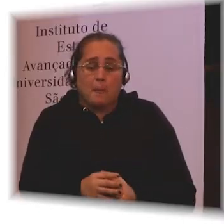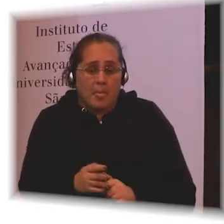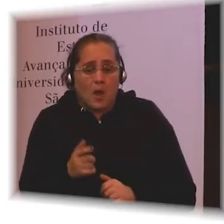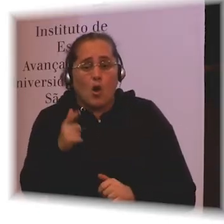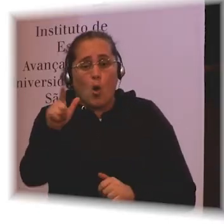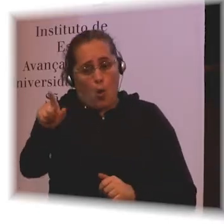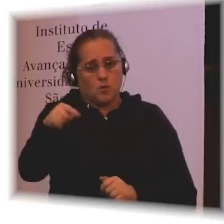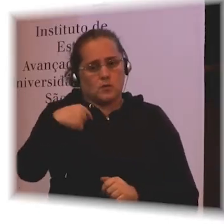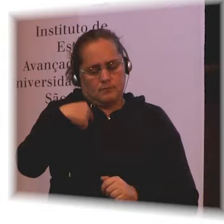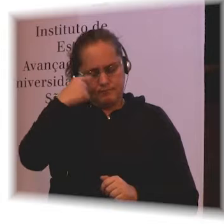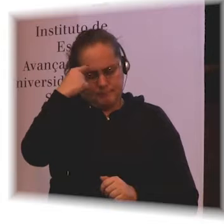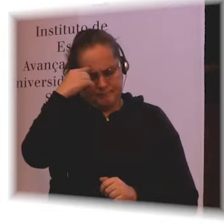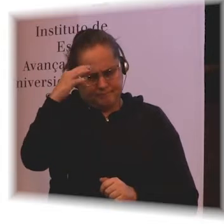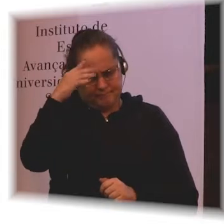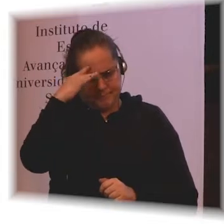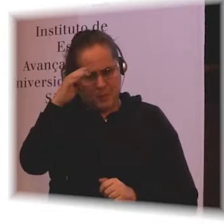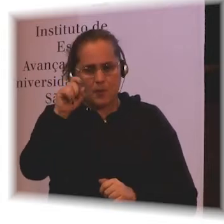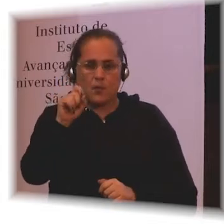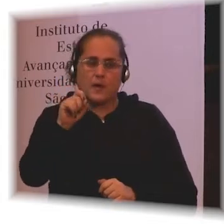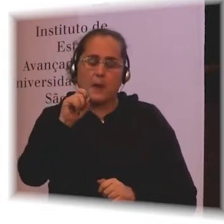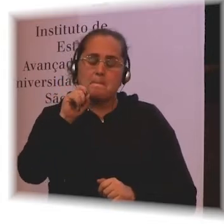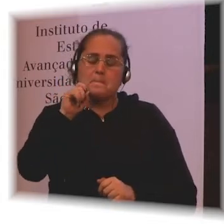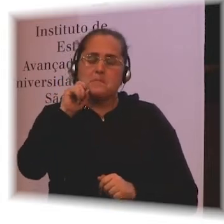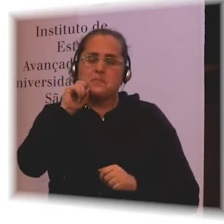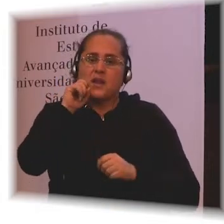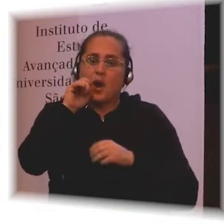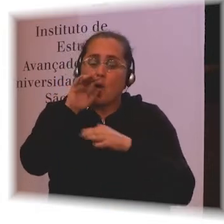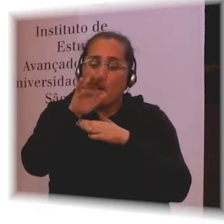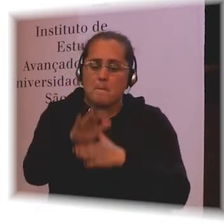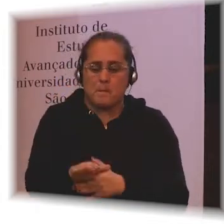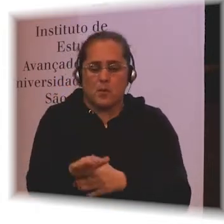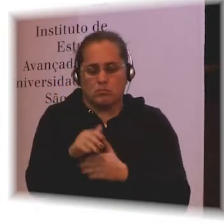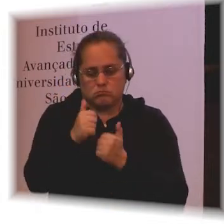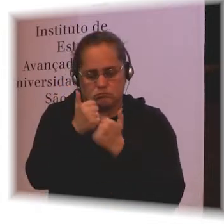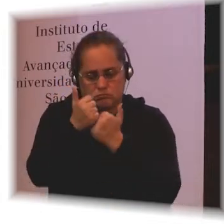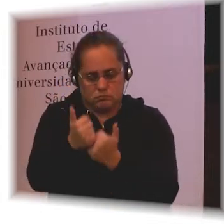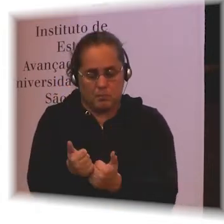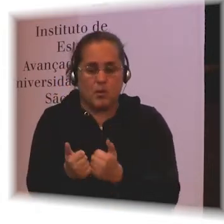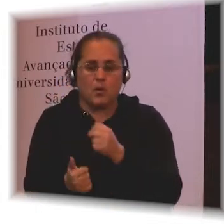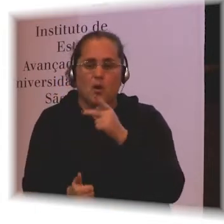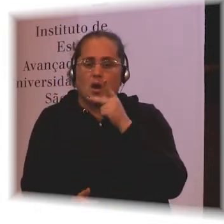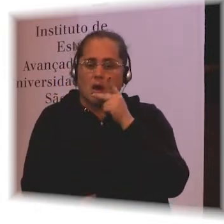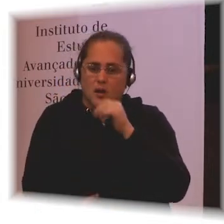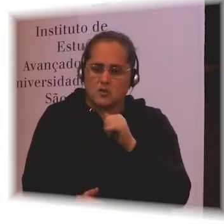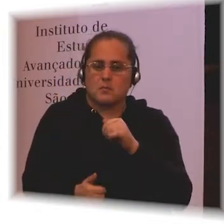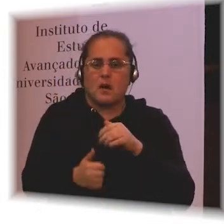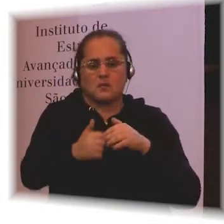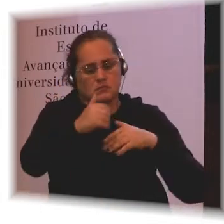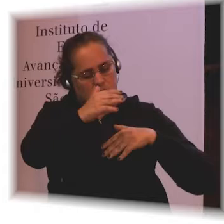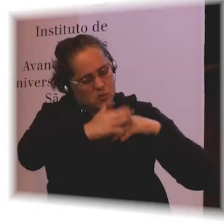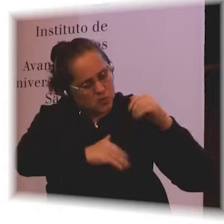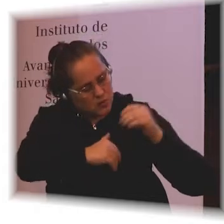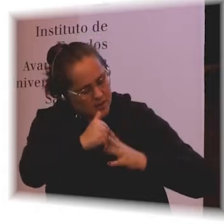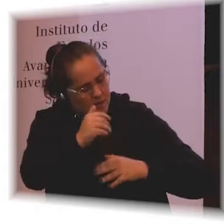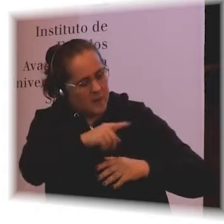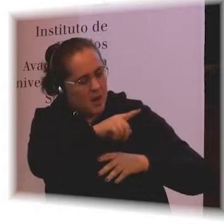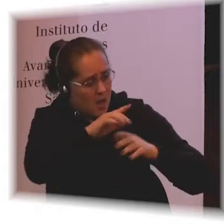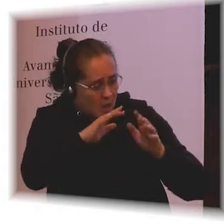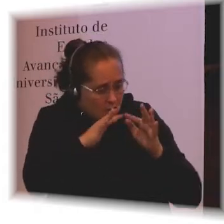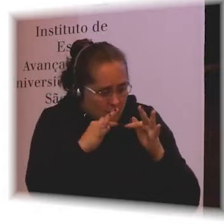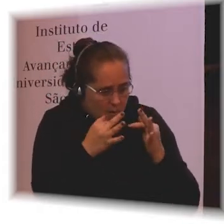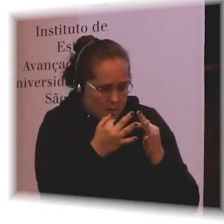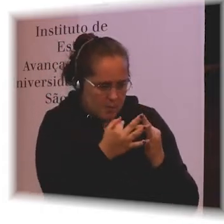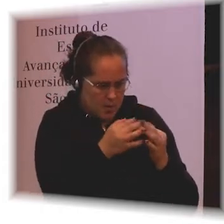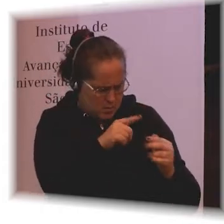parent support and training carers. So often families are the people responsible for looking after people with disabilities,